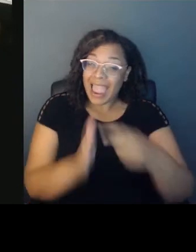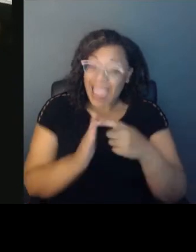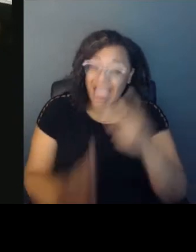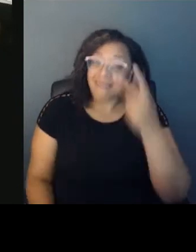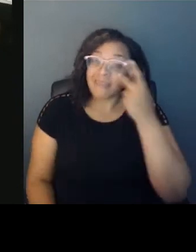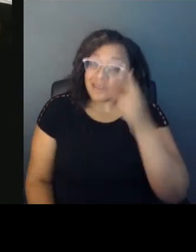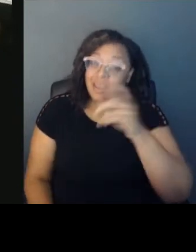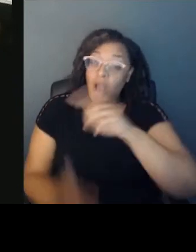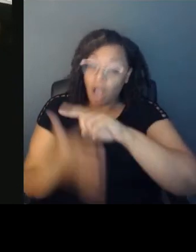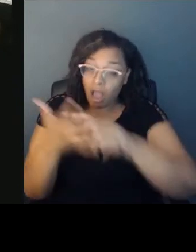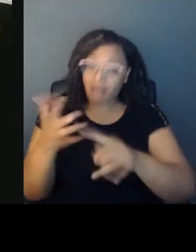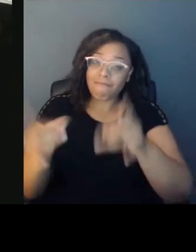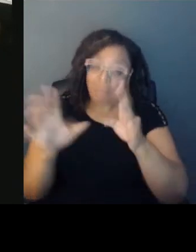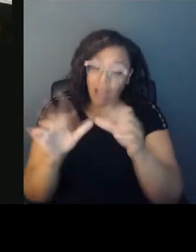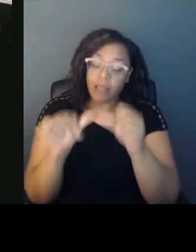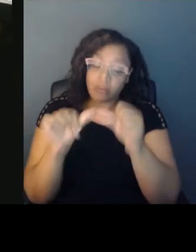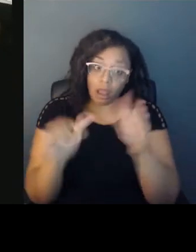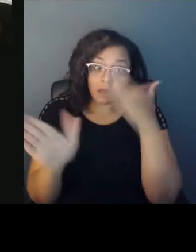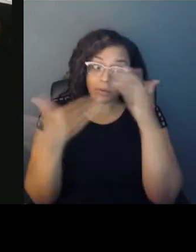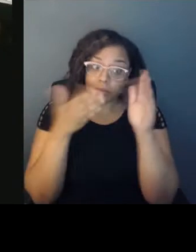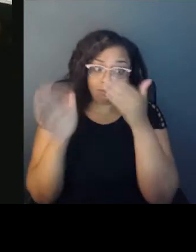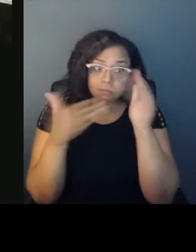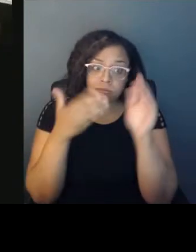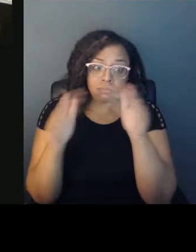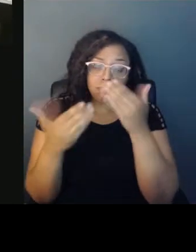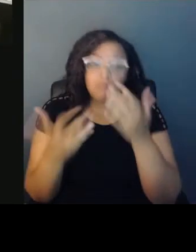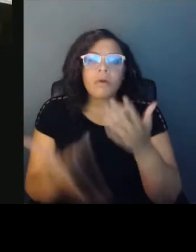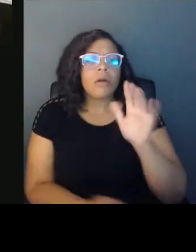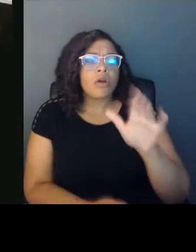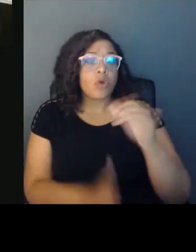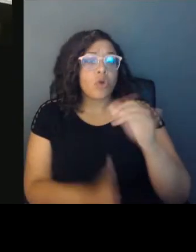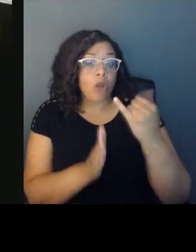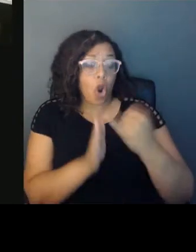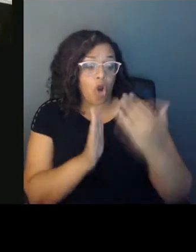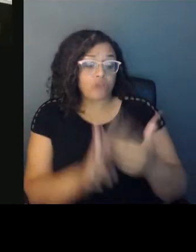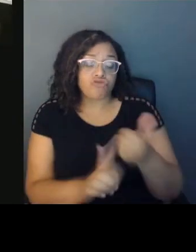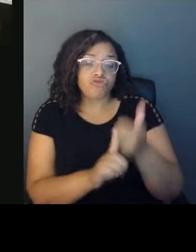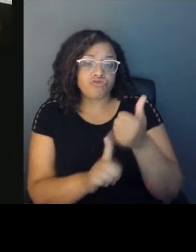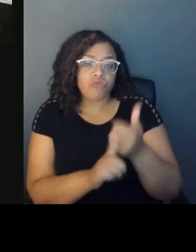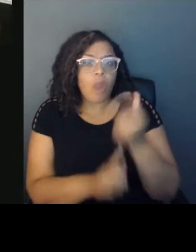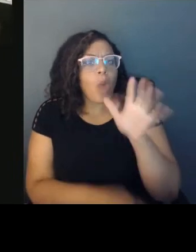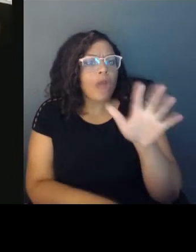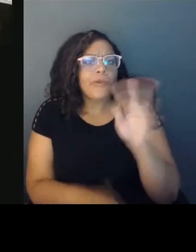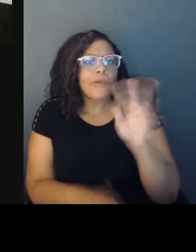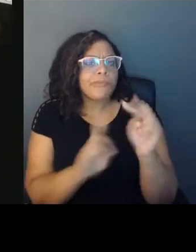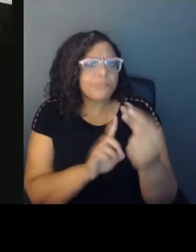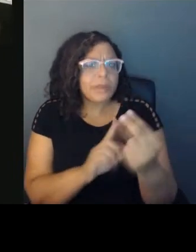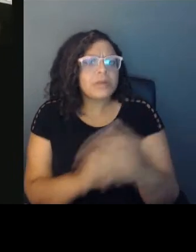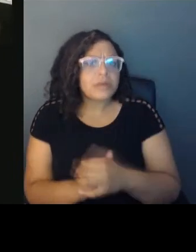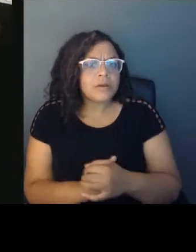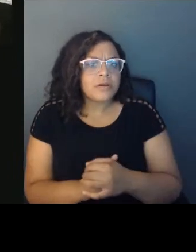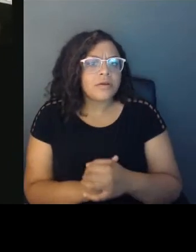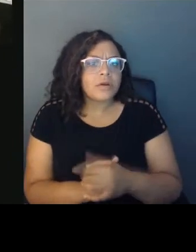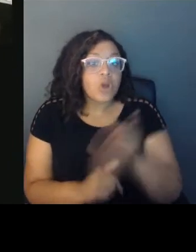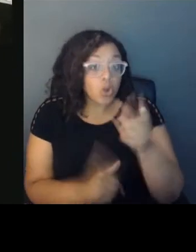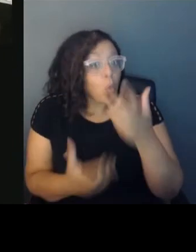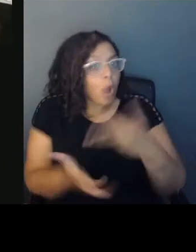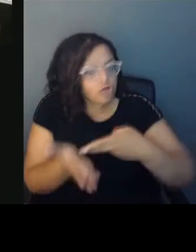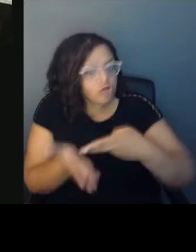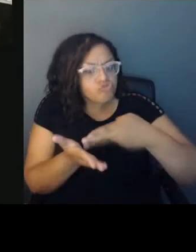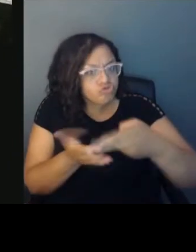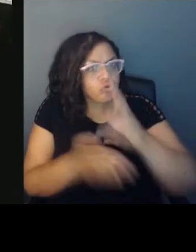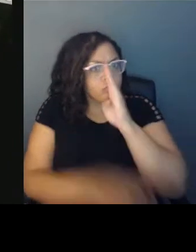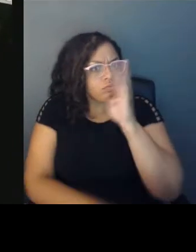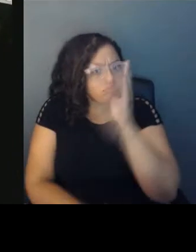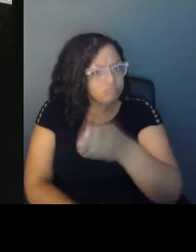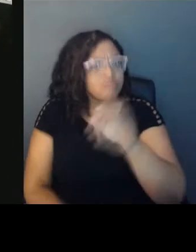I mean, I'm just wondering, how do you think about that as an artist? On the one hand, you know, as an artist, you want to tell the truth. And pain is part of the